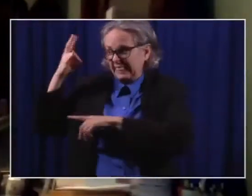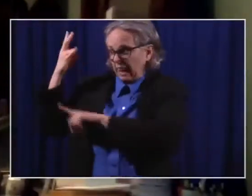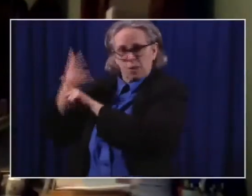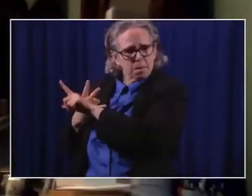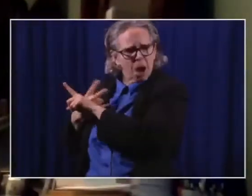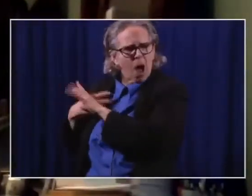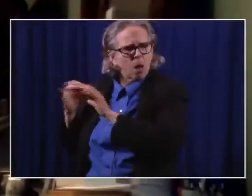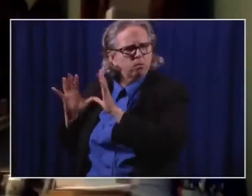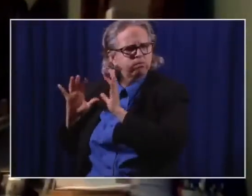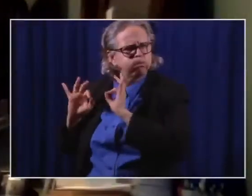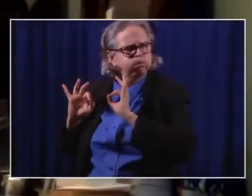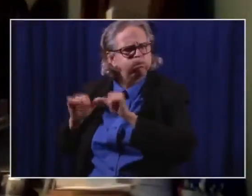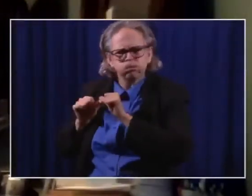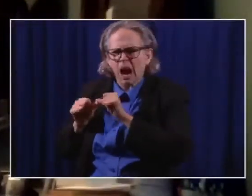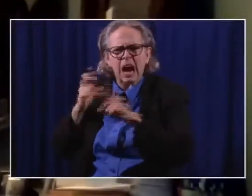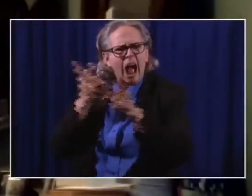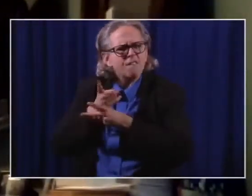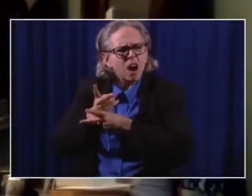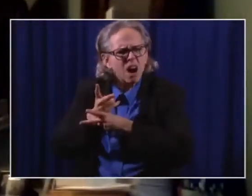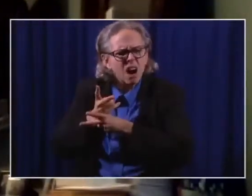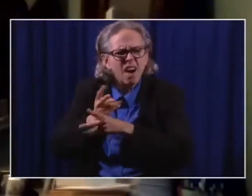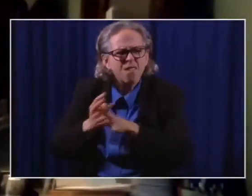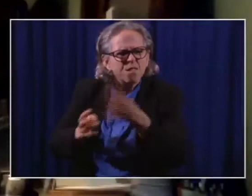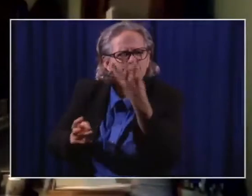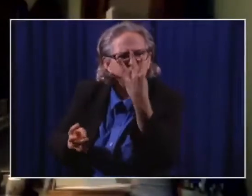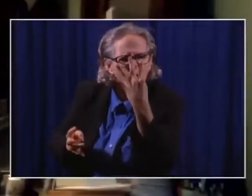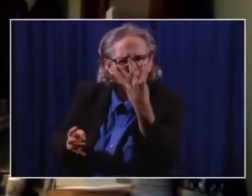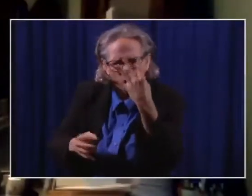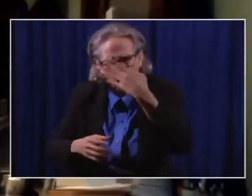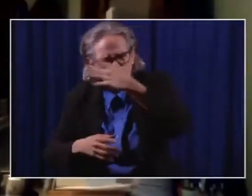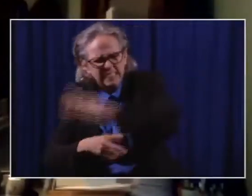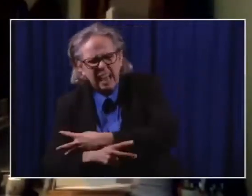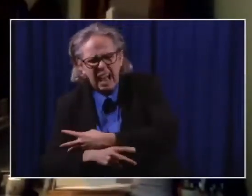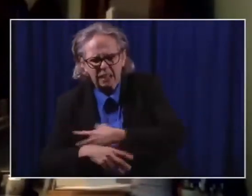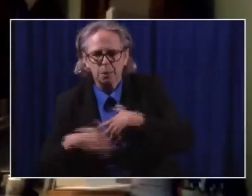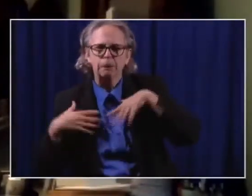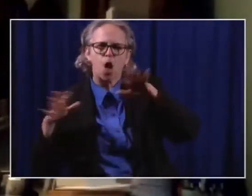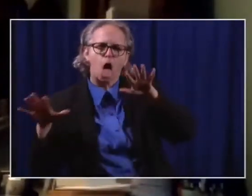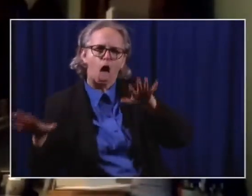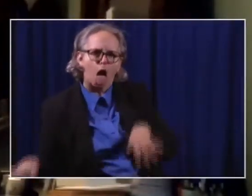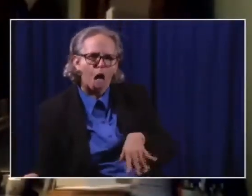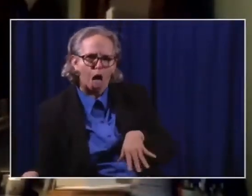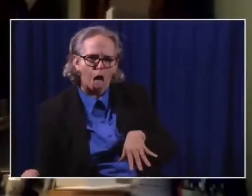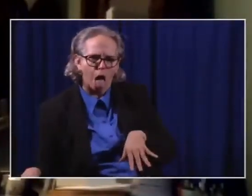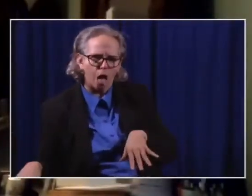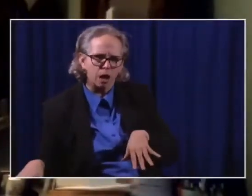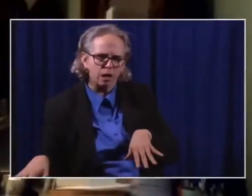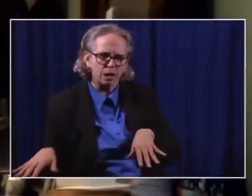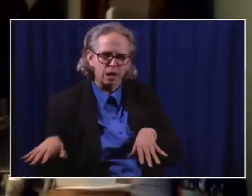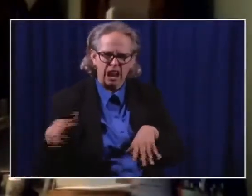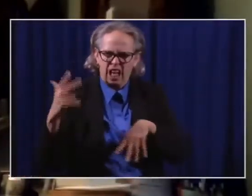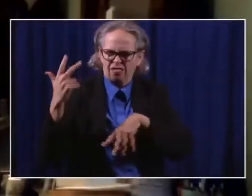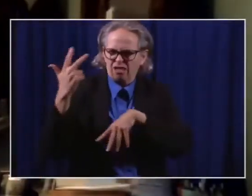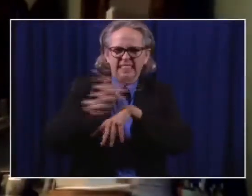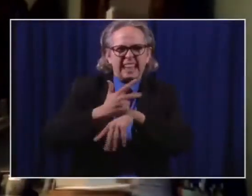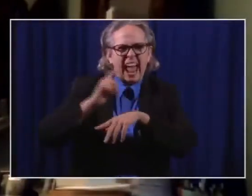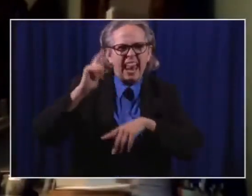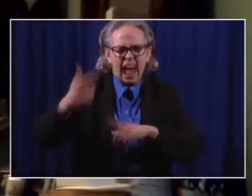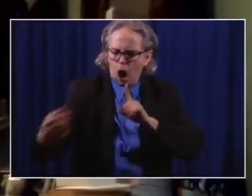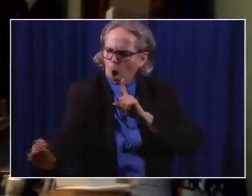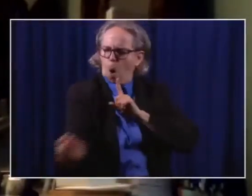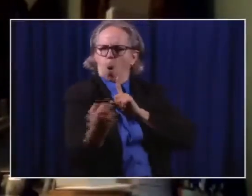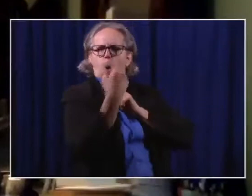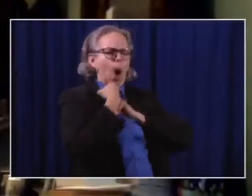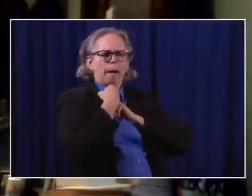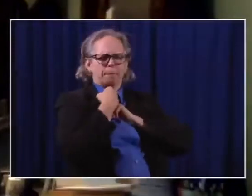three days later, I began to feel what I call the freight train of symptoms that